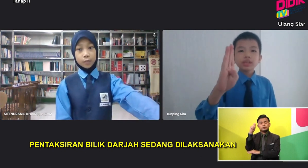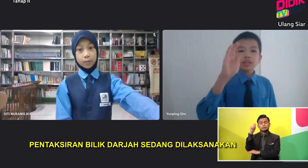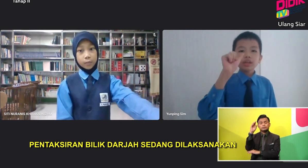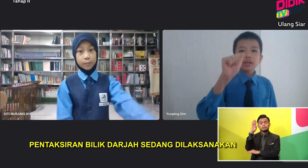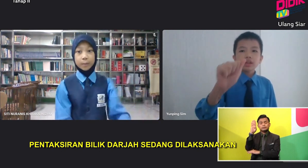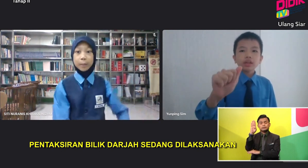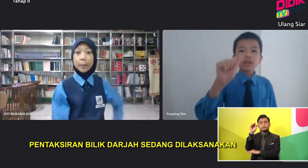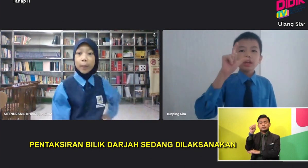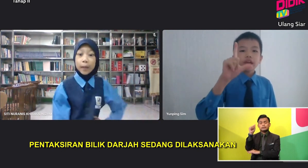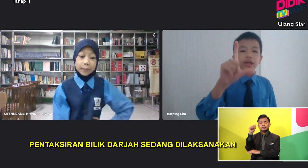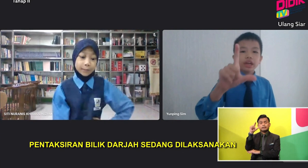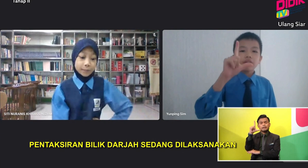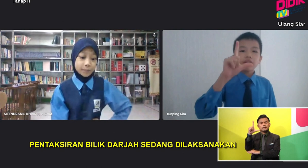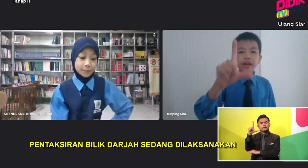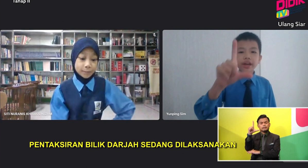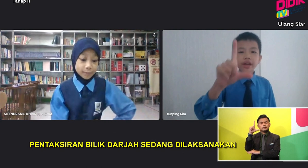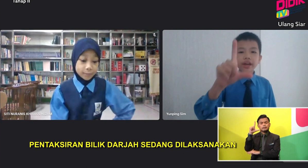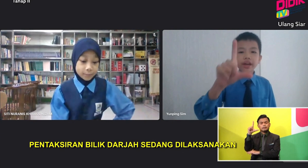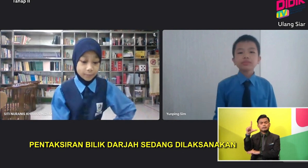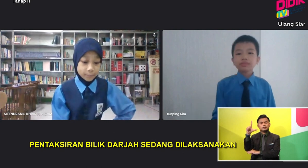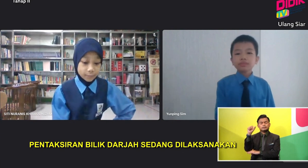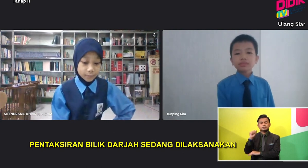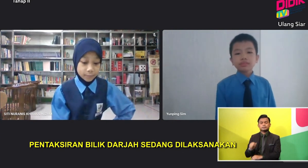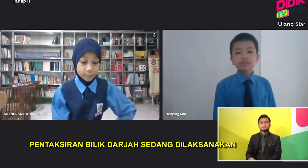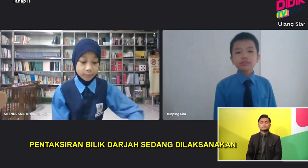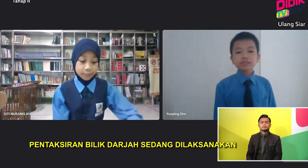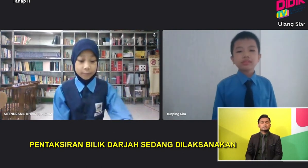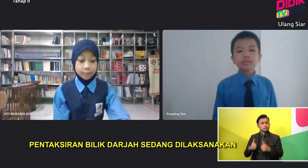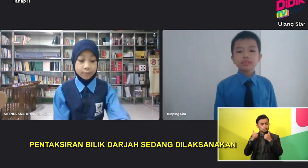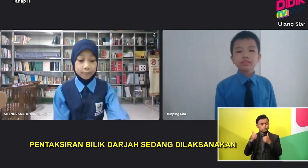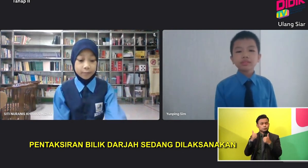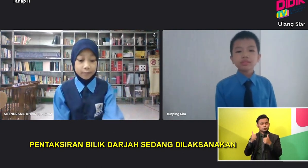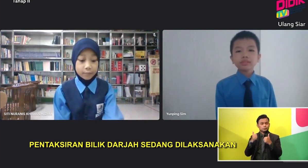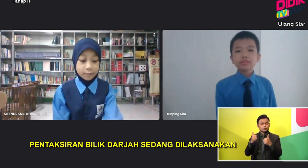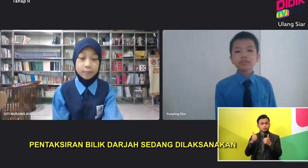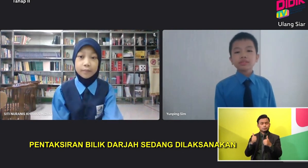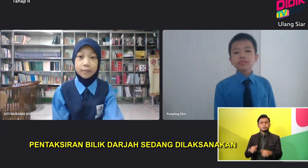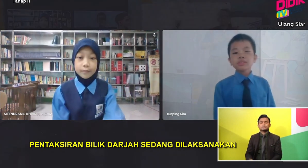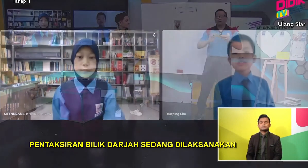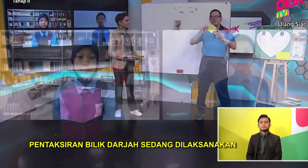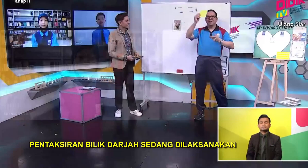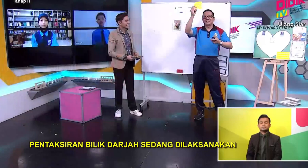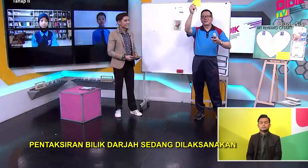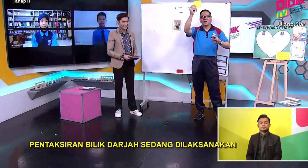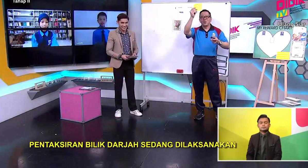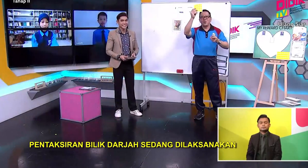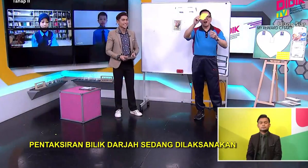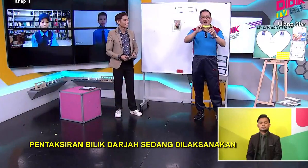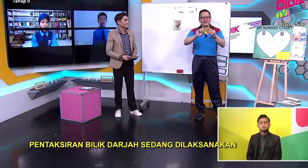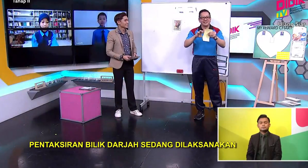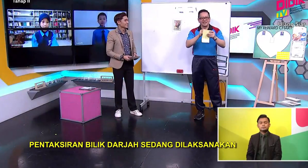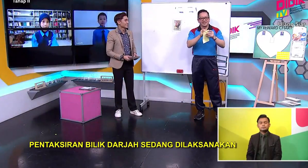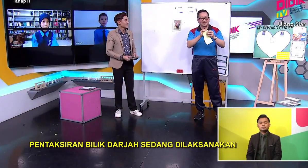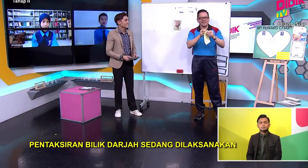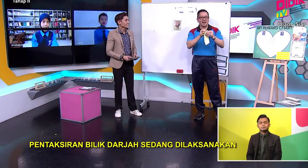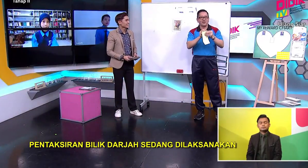B A L L Bravo Wow Pengpeng One